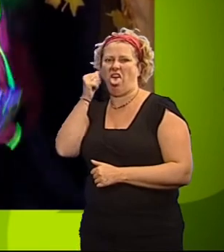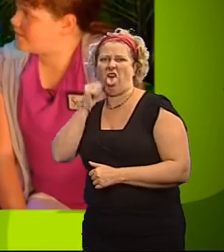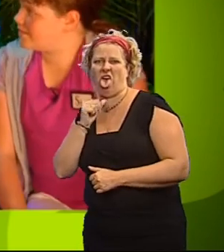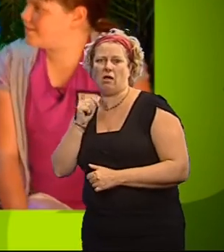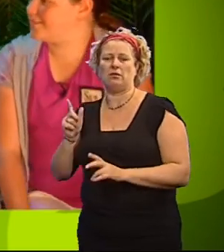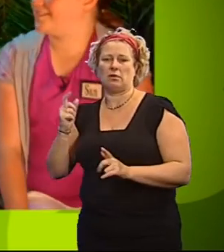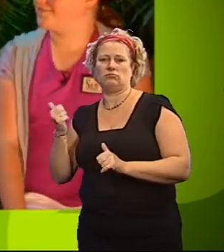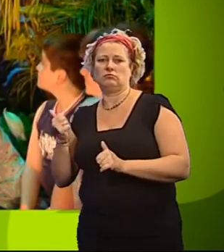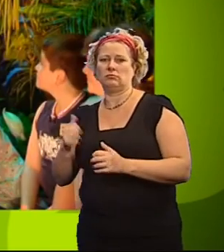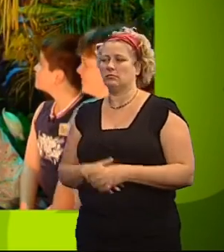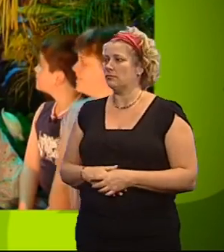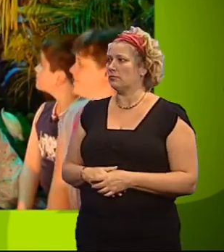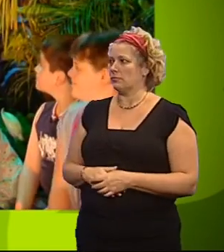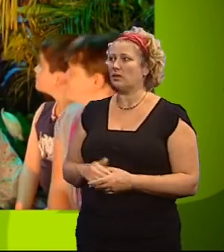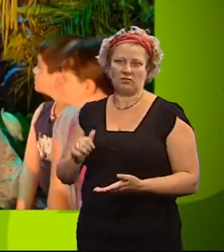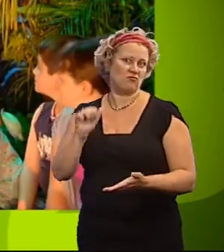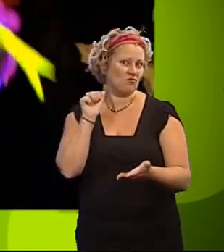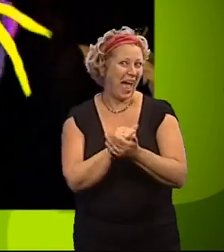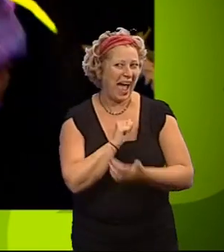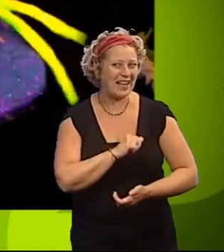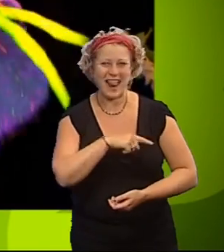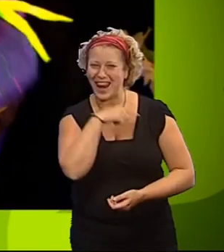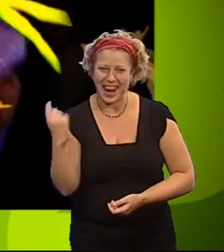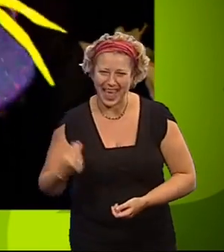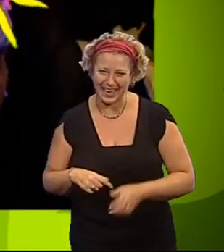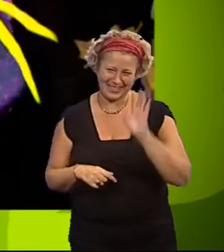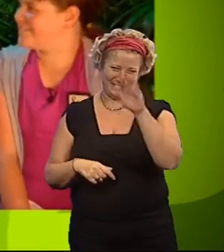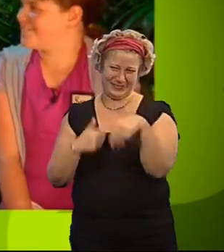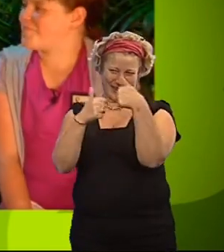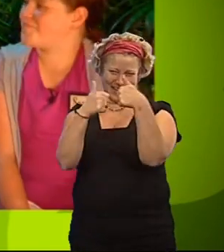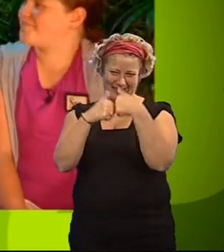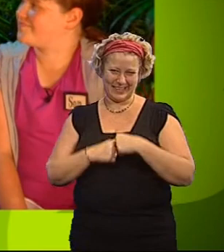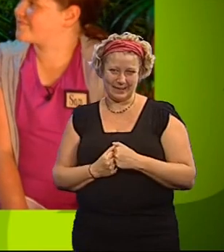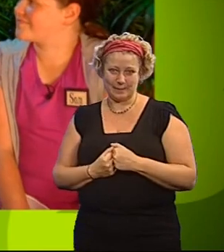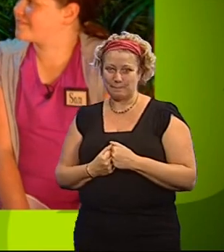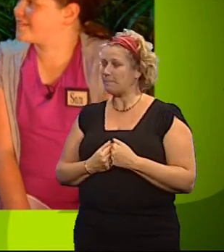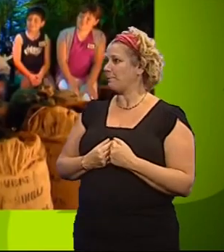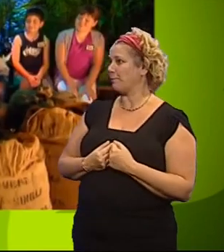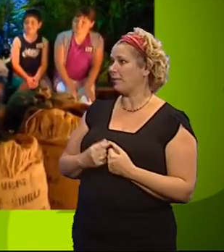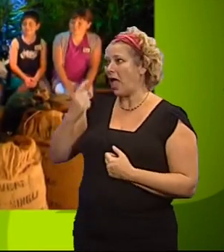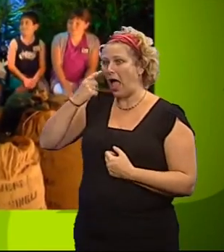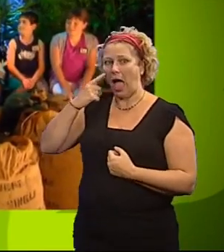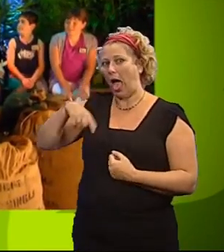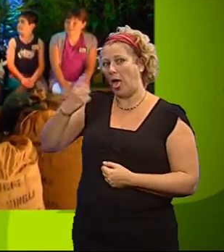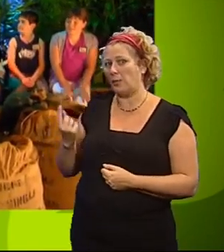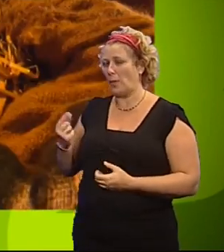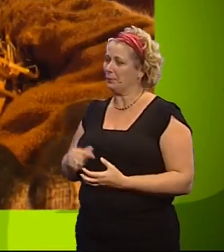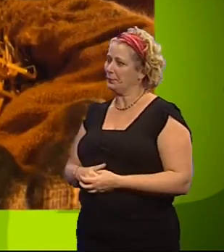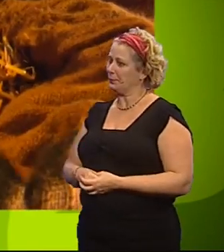this. Well done, it was a lie. Well done, kiddy-winkies. Can we have another one, please?